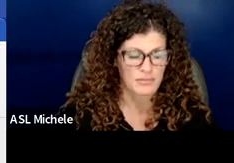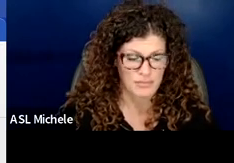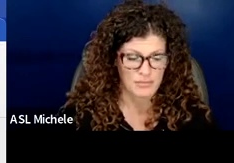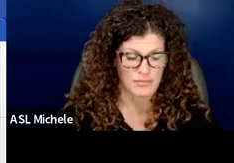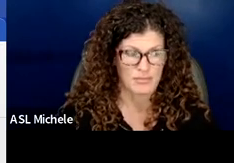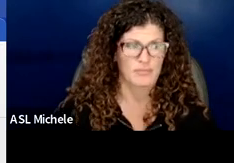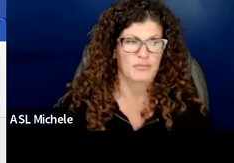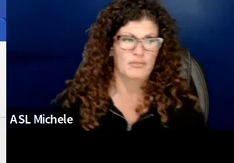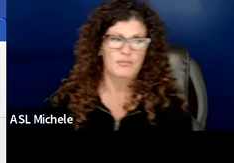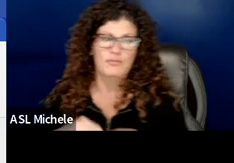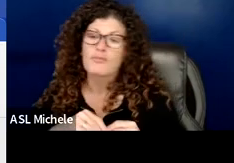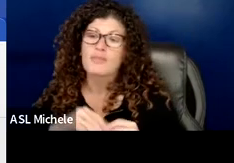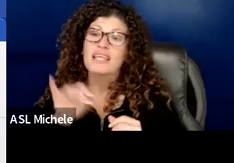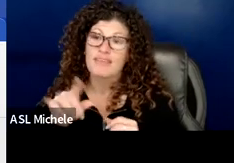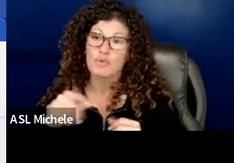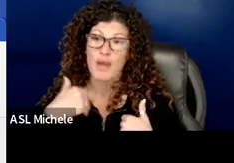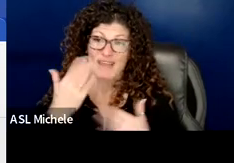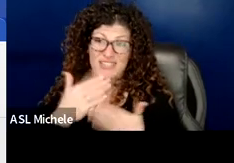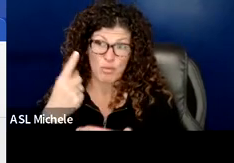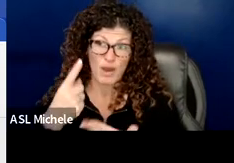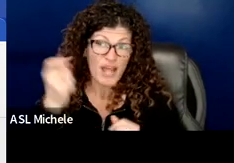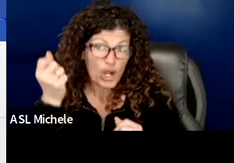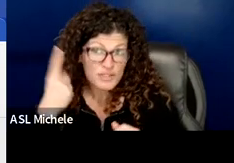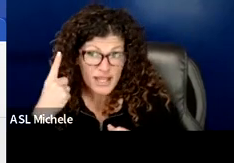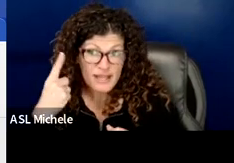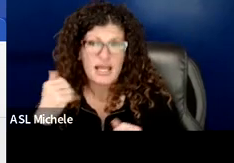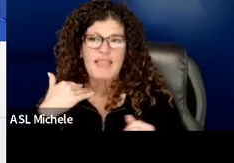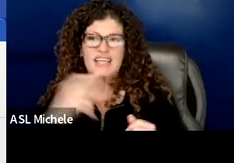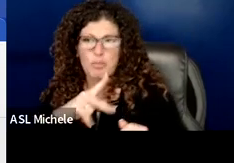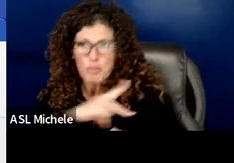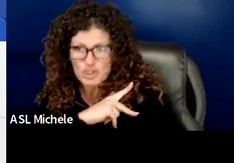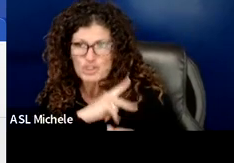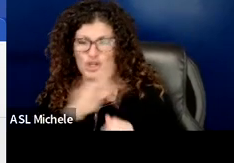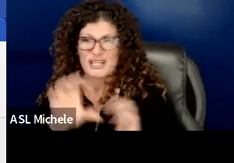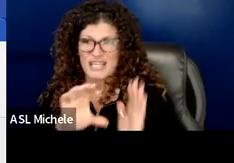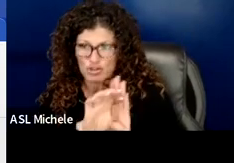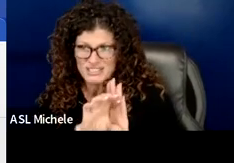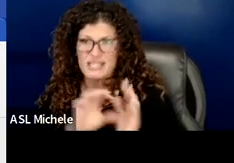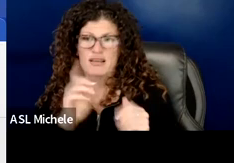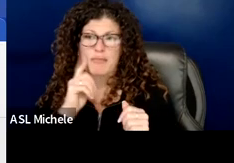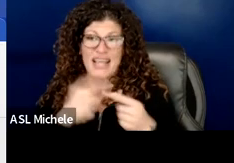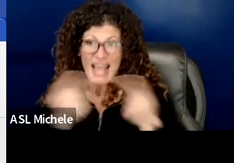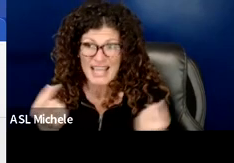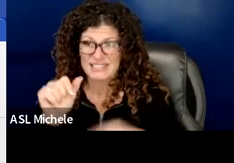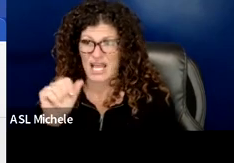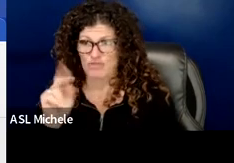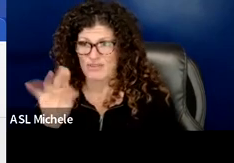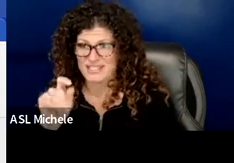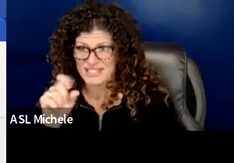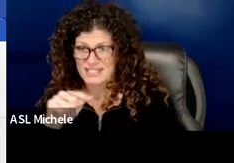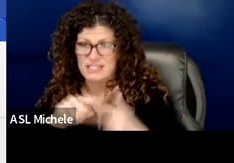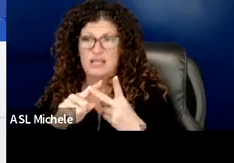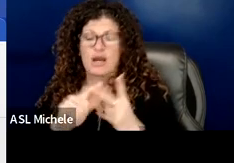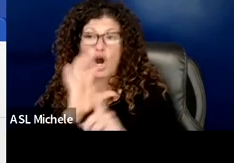if you have someone who understands who has the personal characteristics of being anti-racist have cultural competencies and